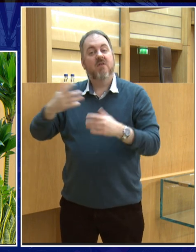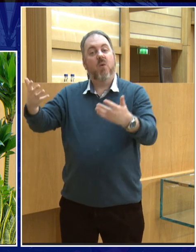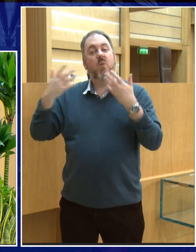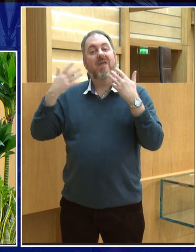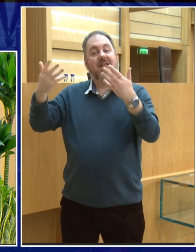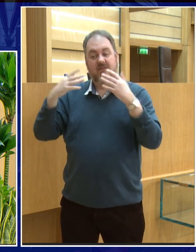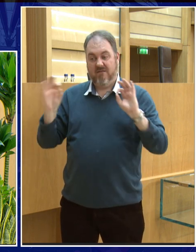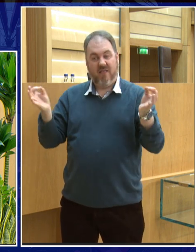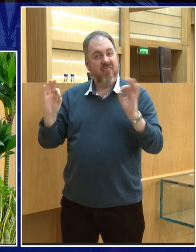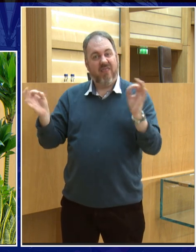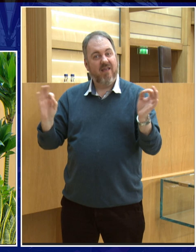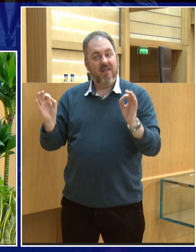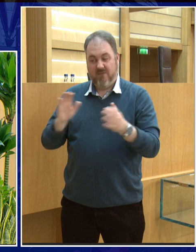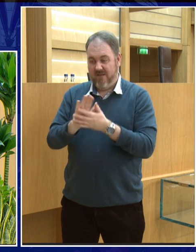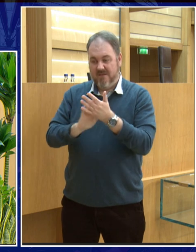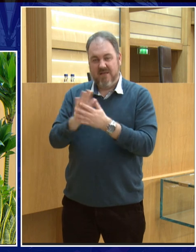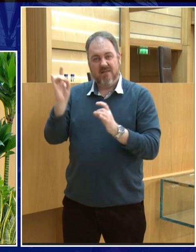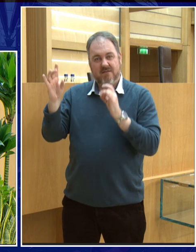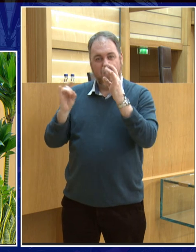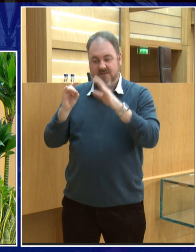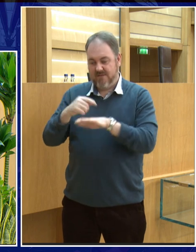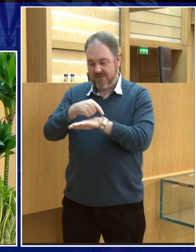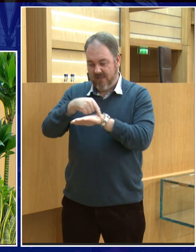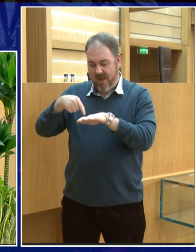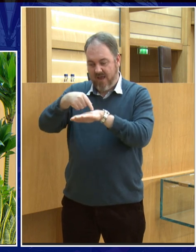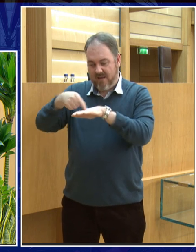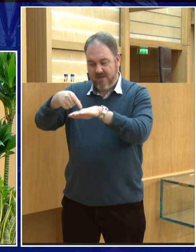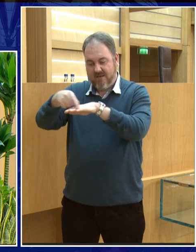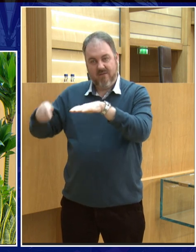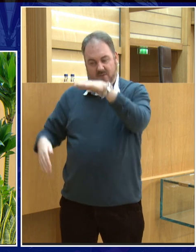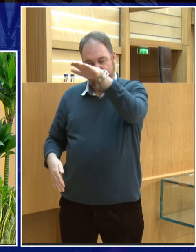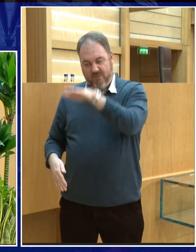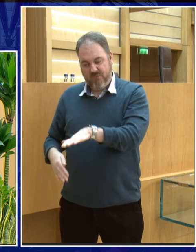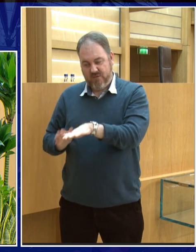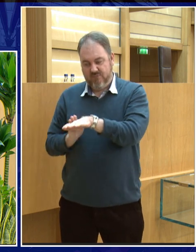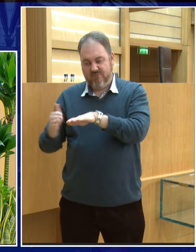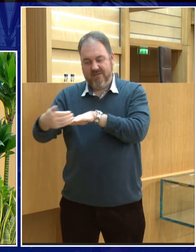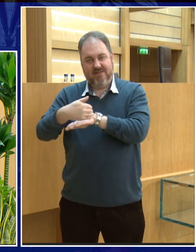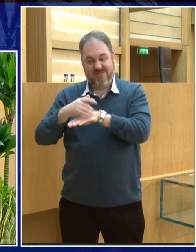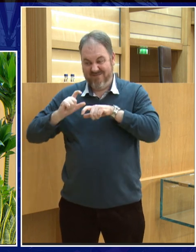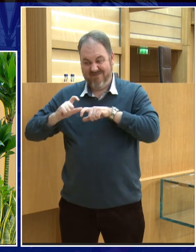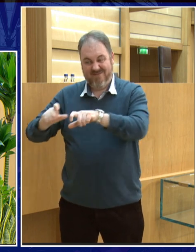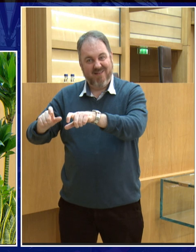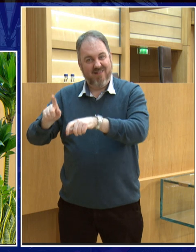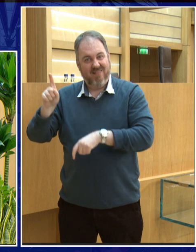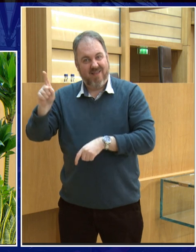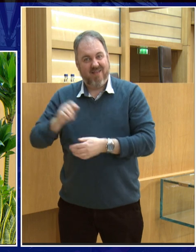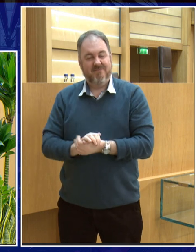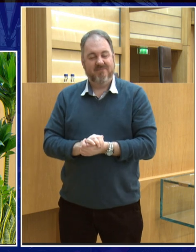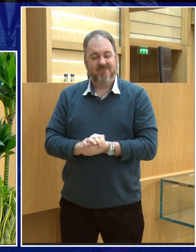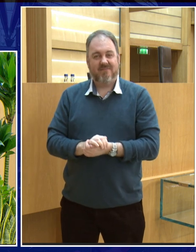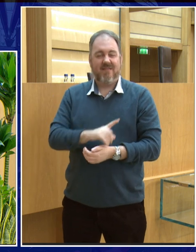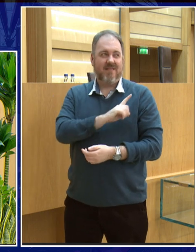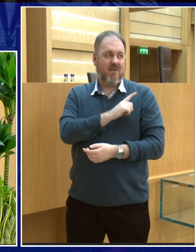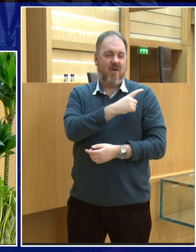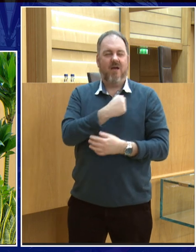billions of years. So the Moon, in that way, is a time capsule. It shows us, you know, what the early solar system was like. And so that's another reason why I'd love